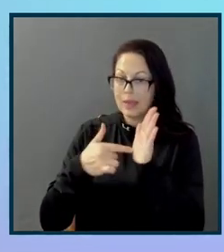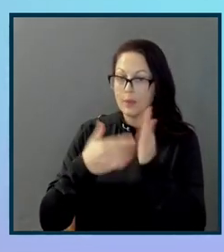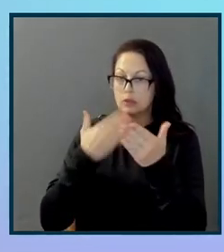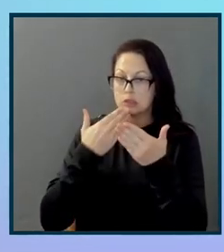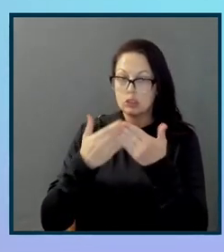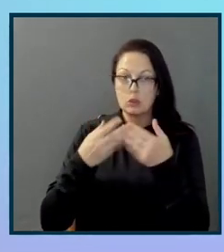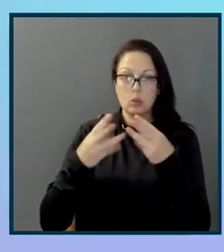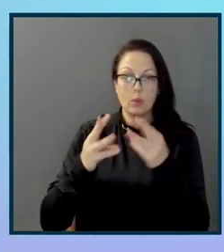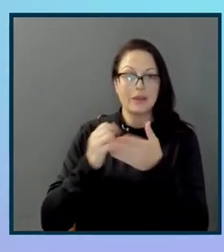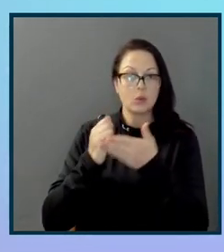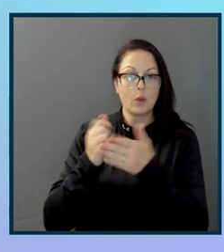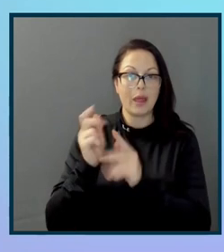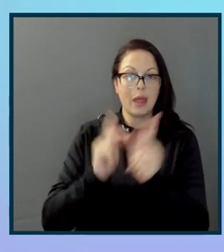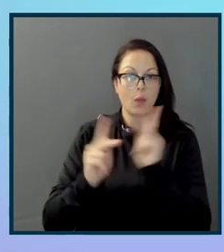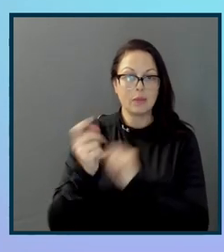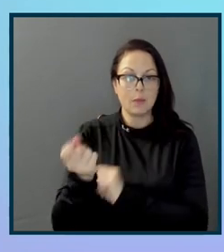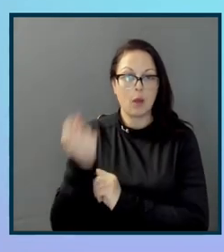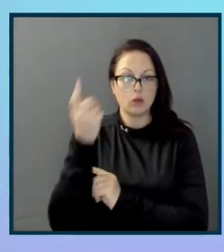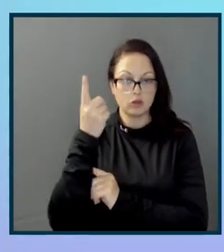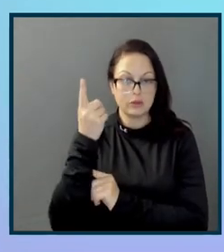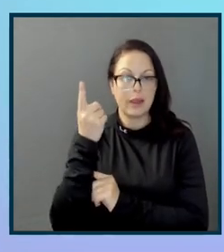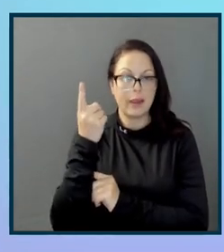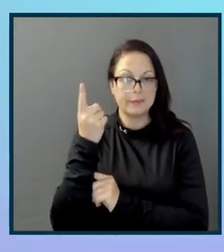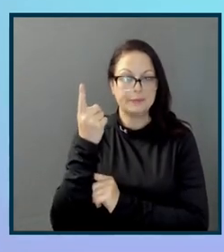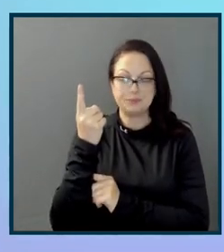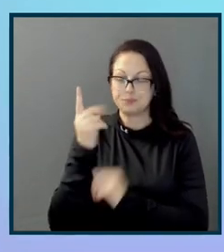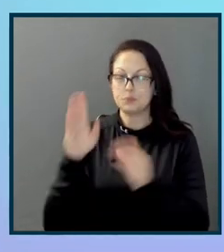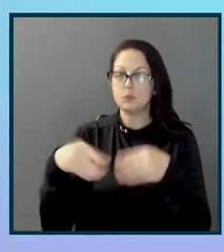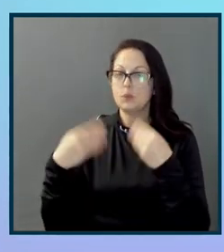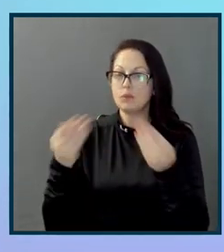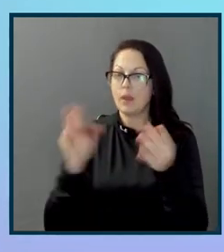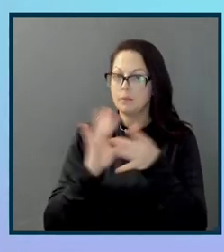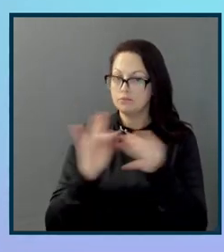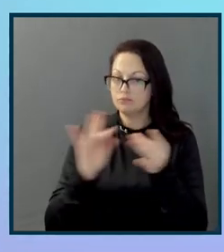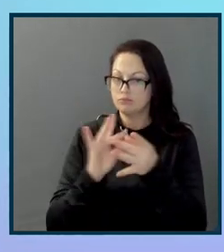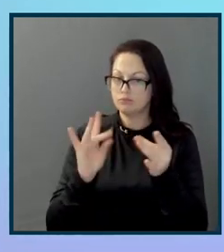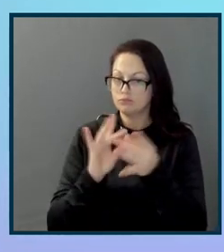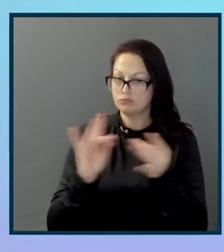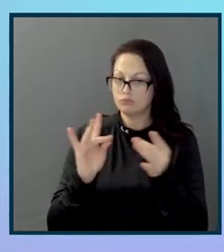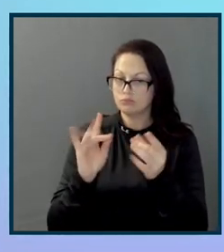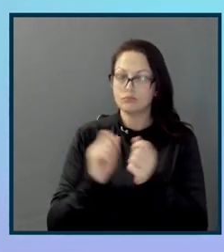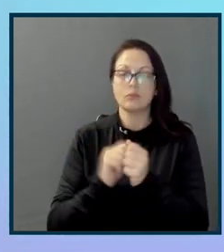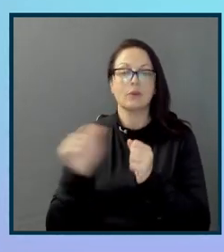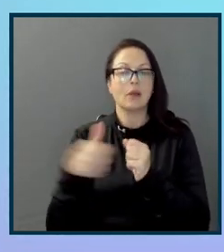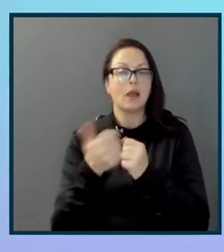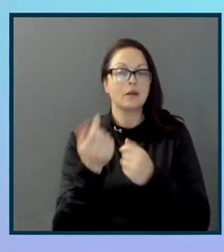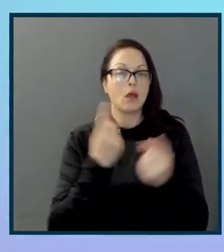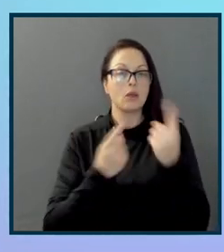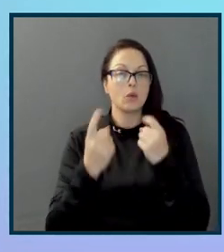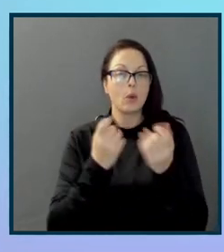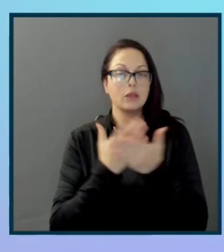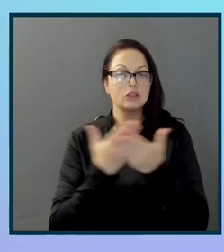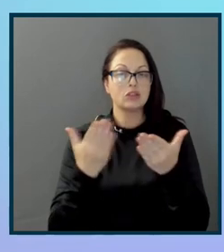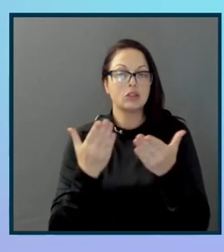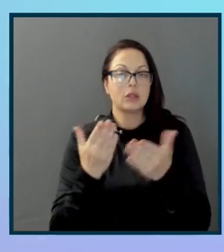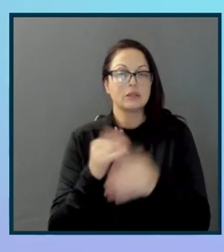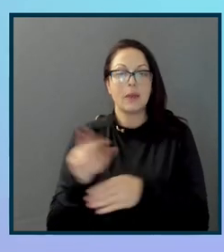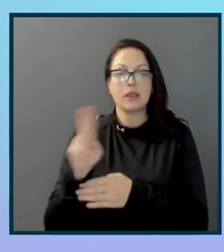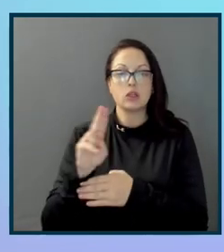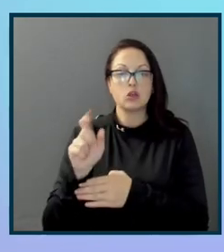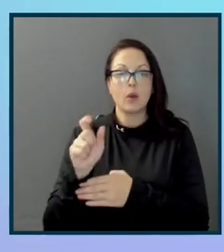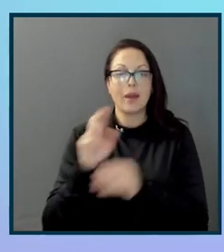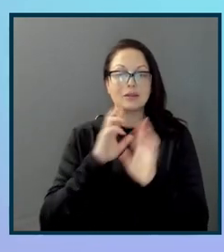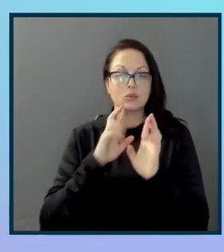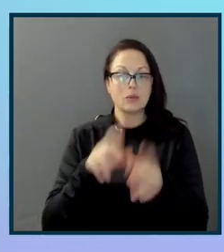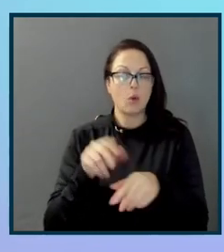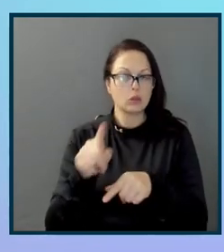help folks understand and deliver the message. All right. So, another question is here is about the UX report. So, you